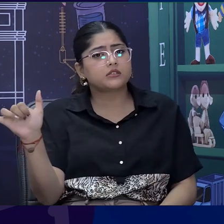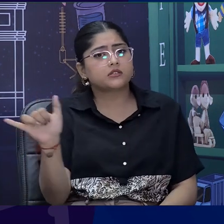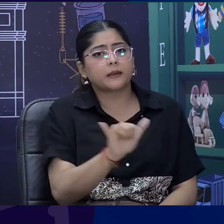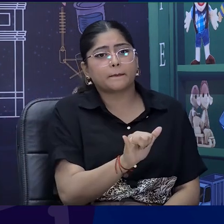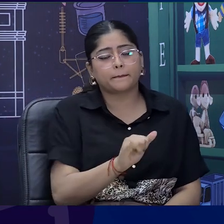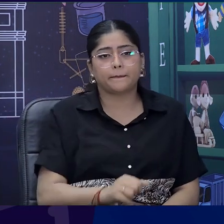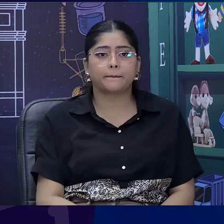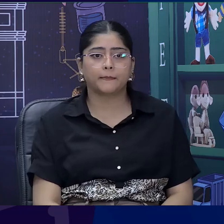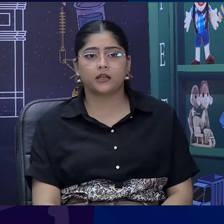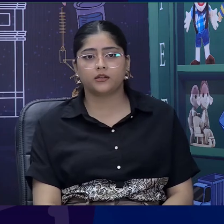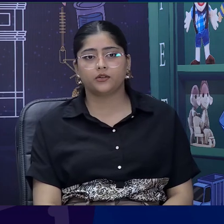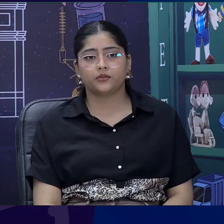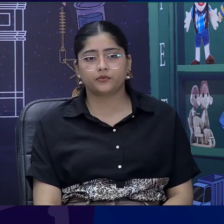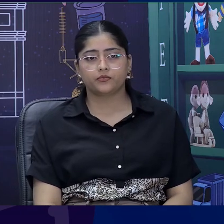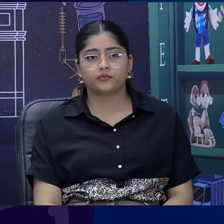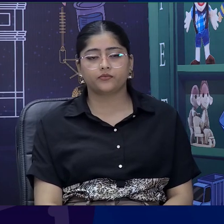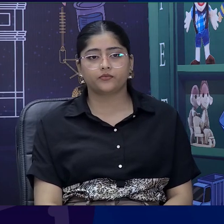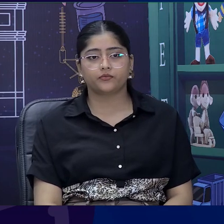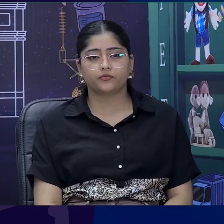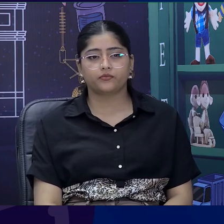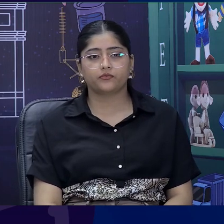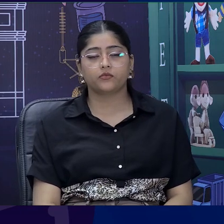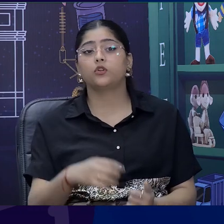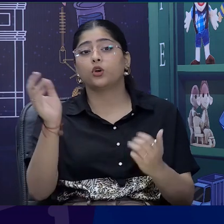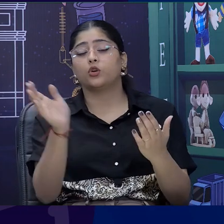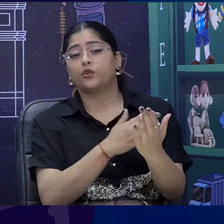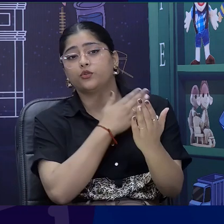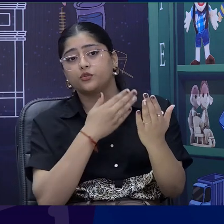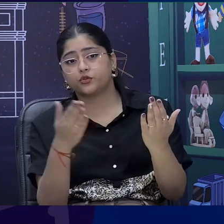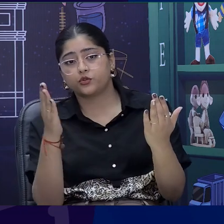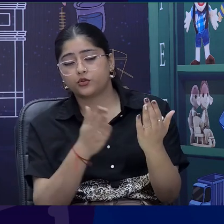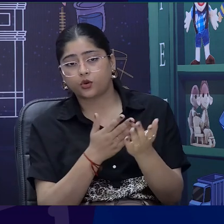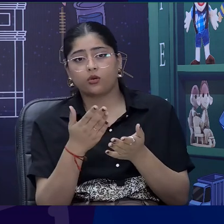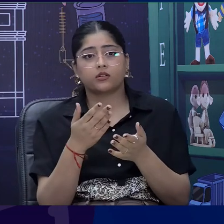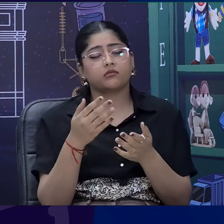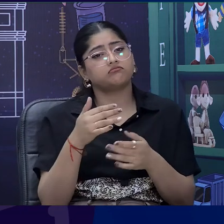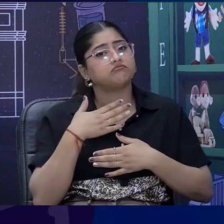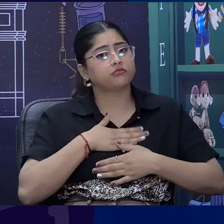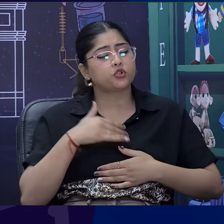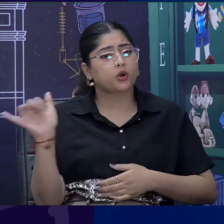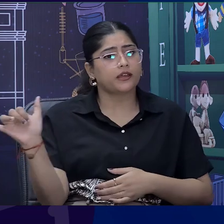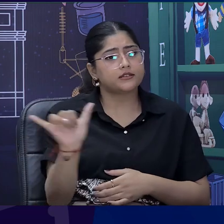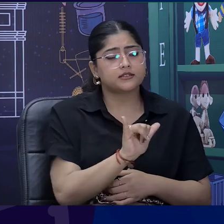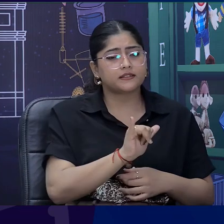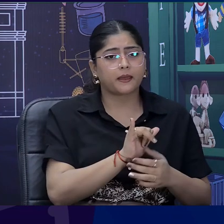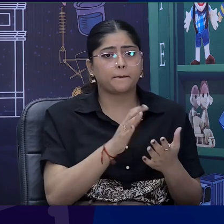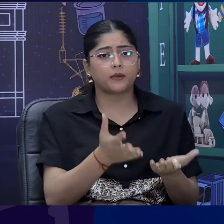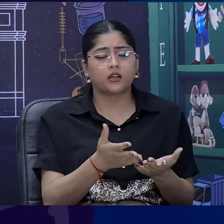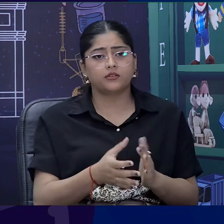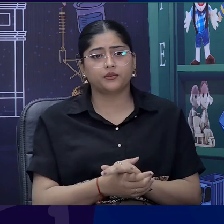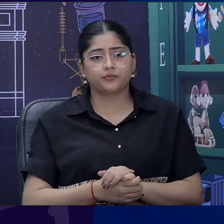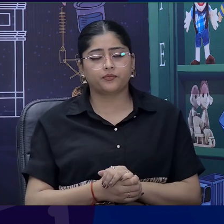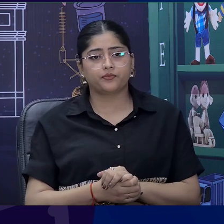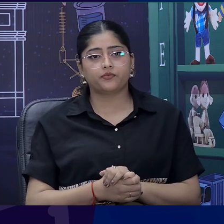the yard as long as it was in the England, the songs were as merry as they were in the England. Then he says that